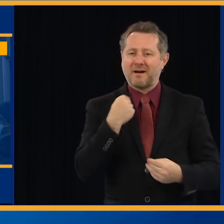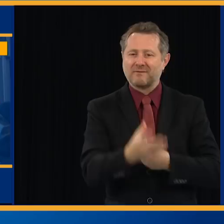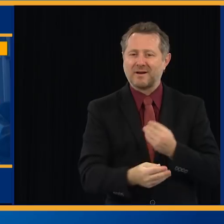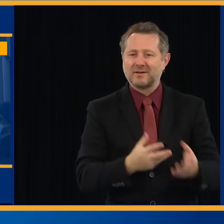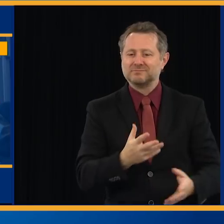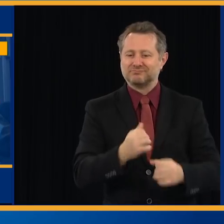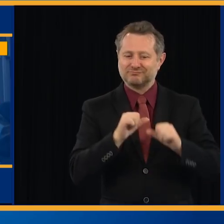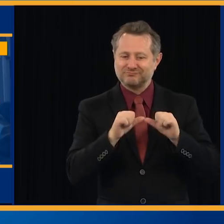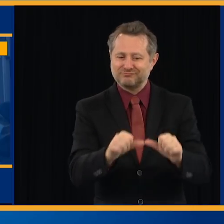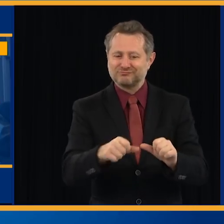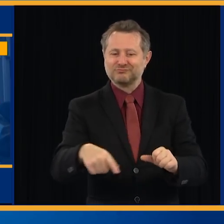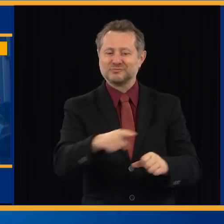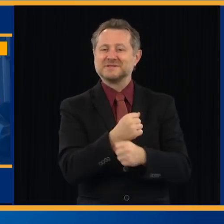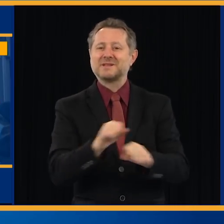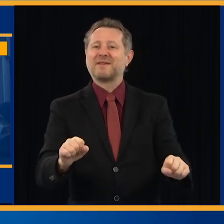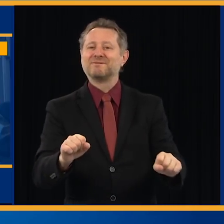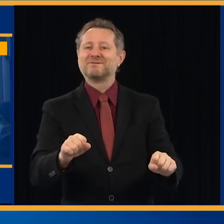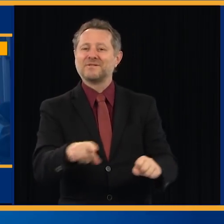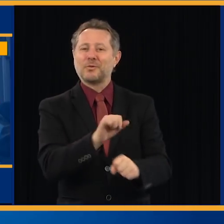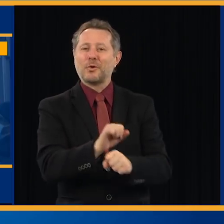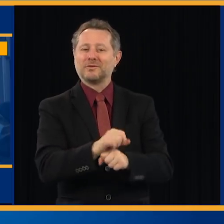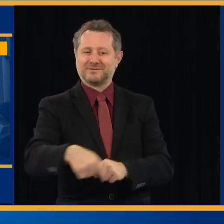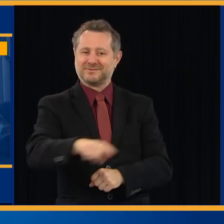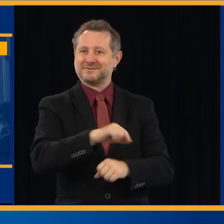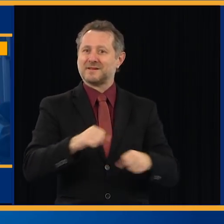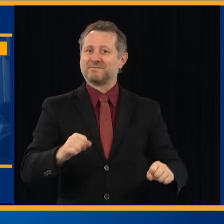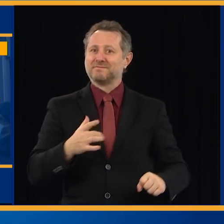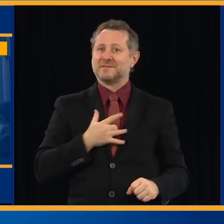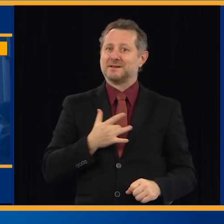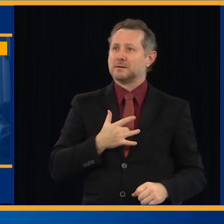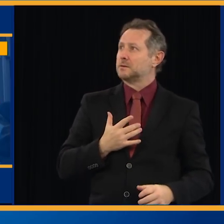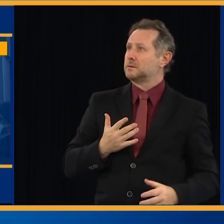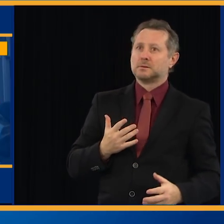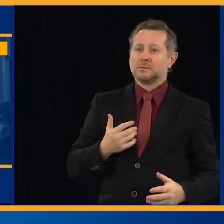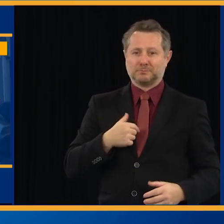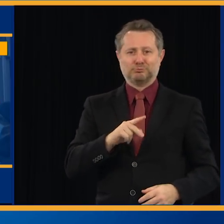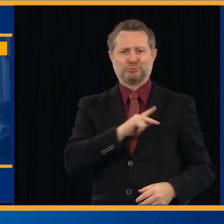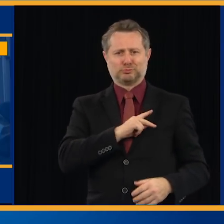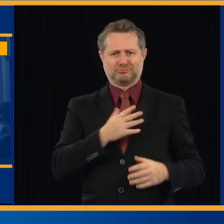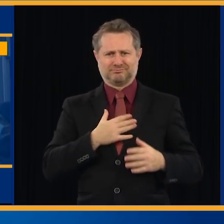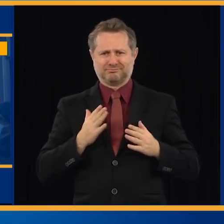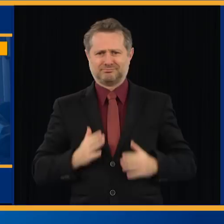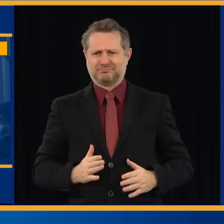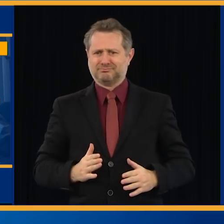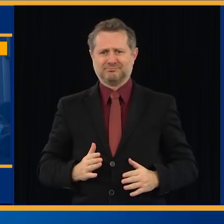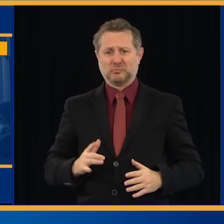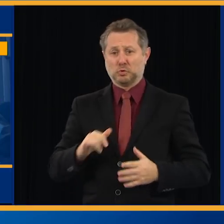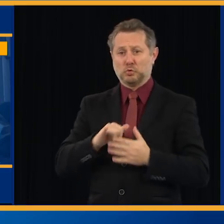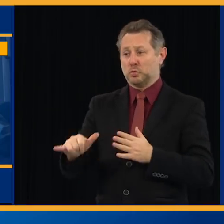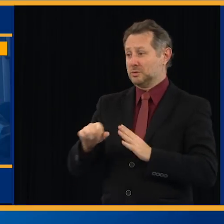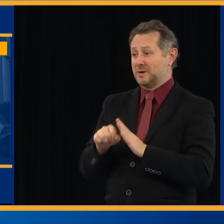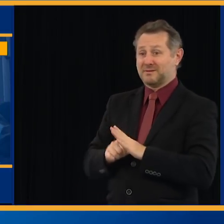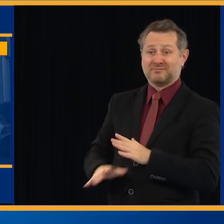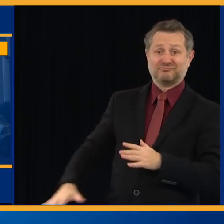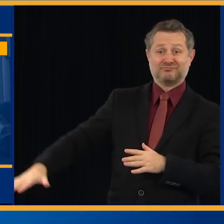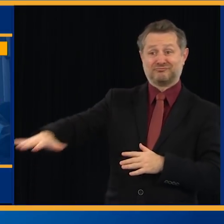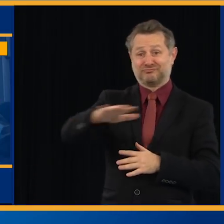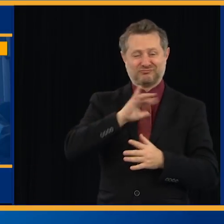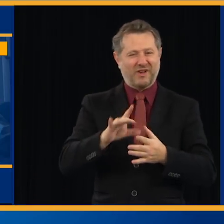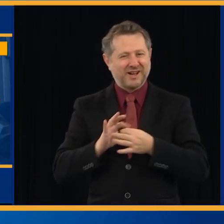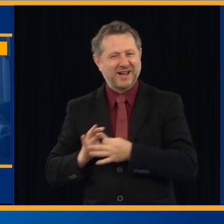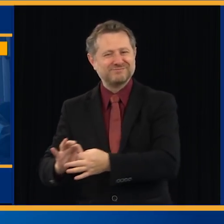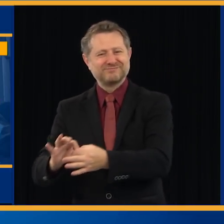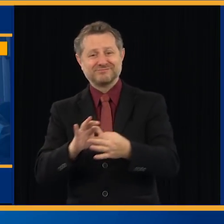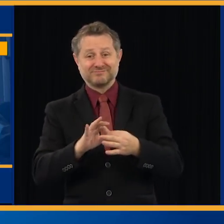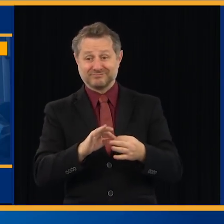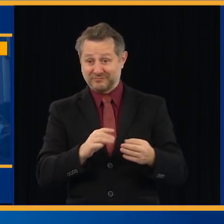right? That's my personal obligation, and it's the collective obligation. You want them to be there to deliver the food.